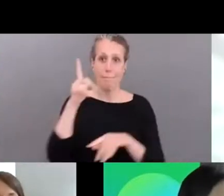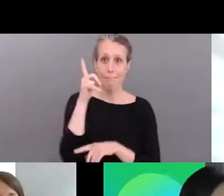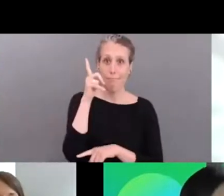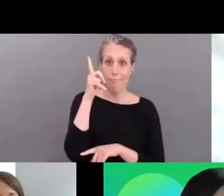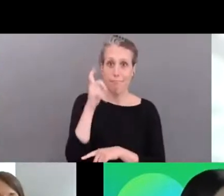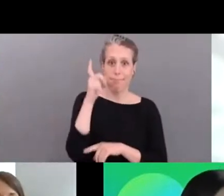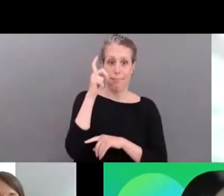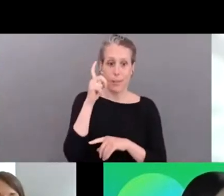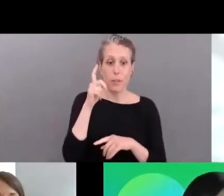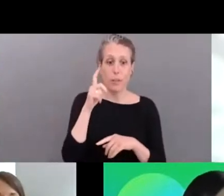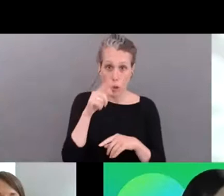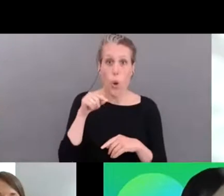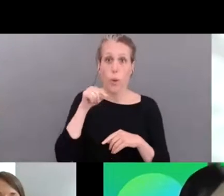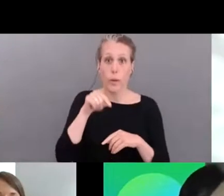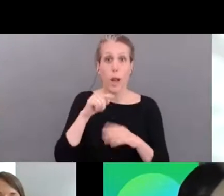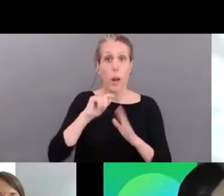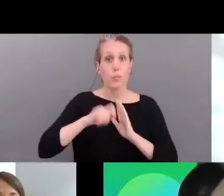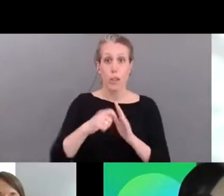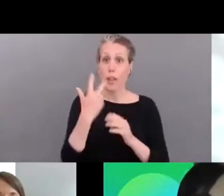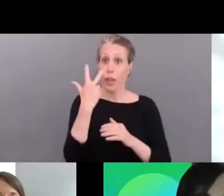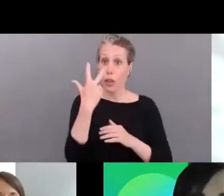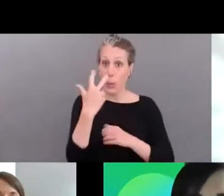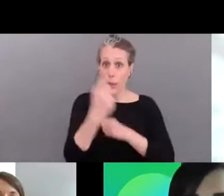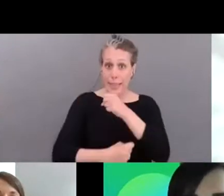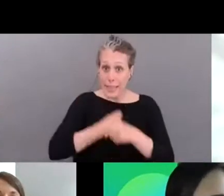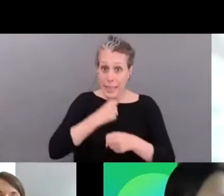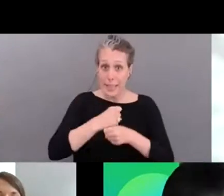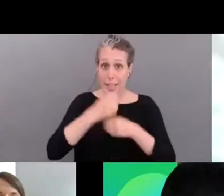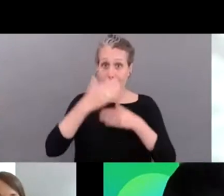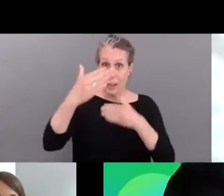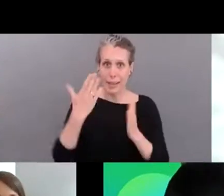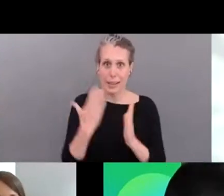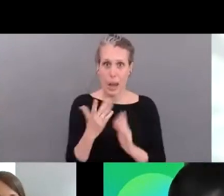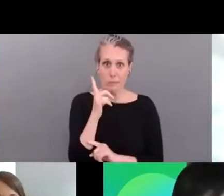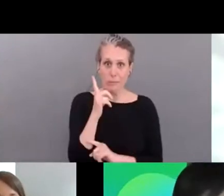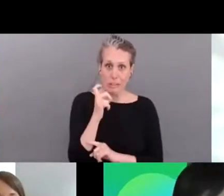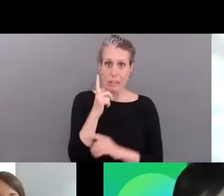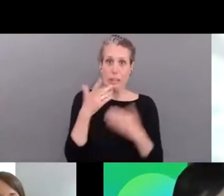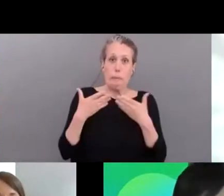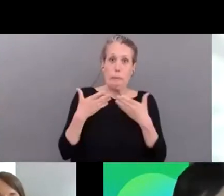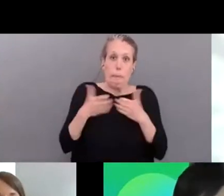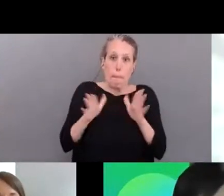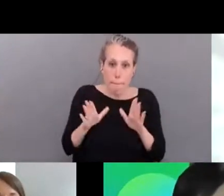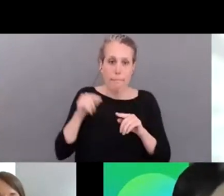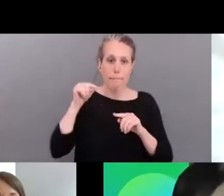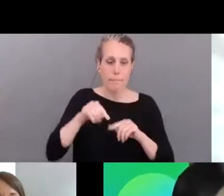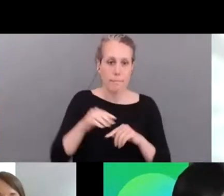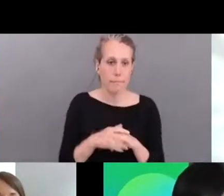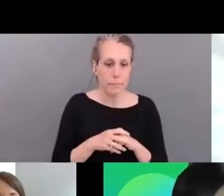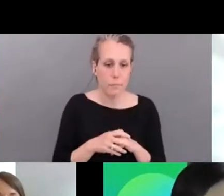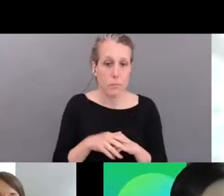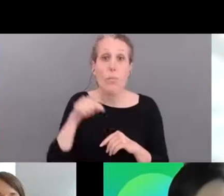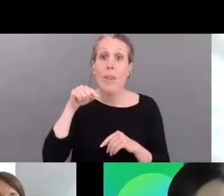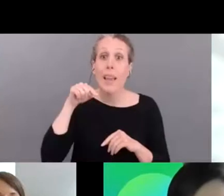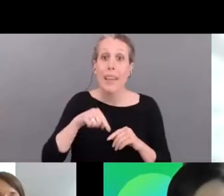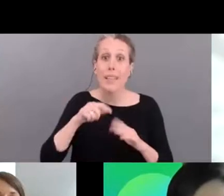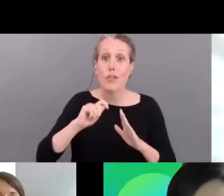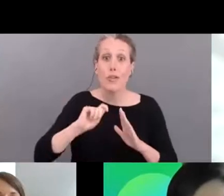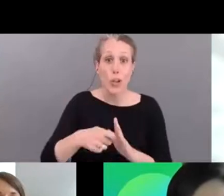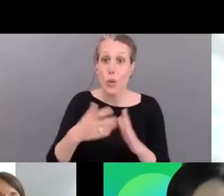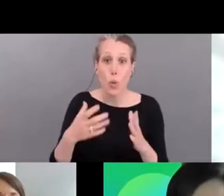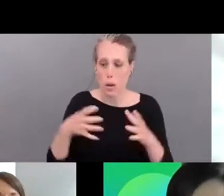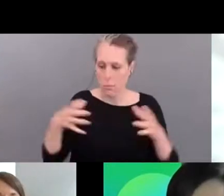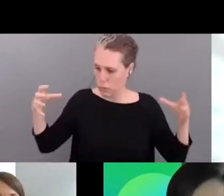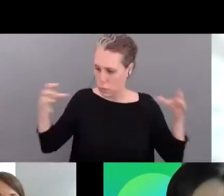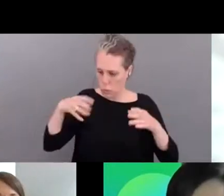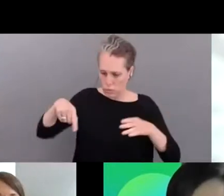year project so um we have embarked on this with a whole uh group of of sports